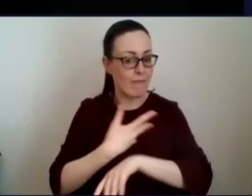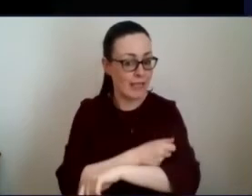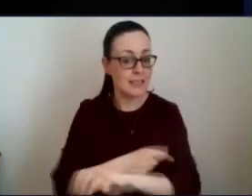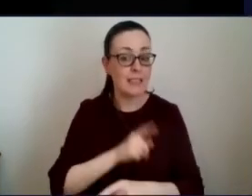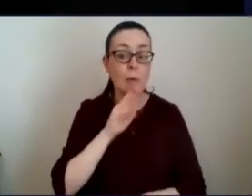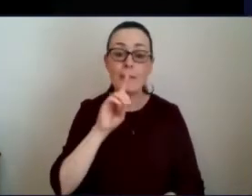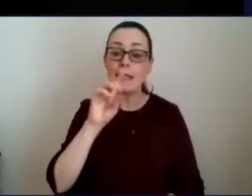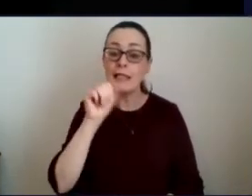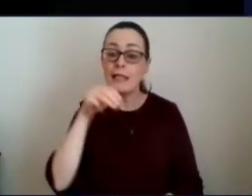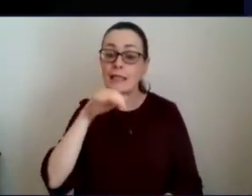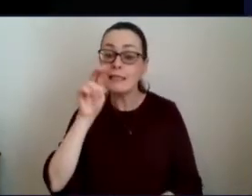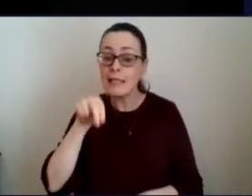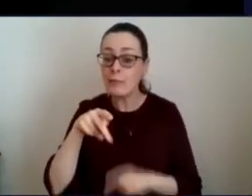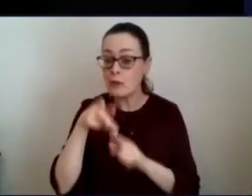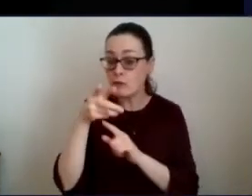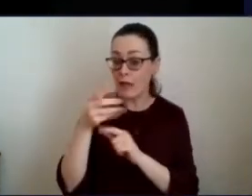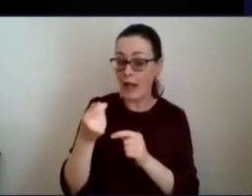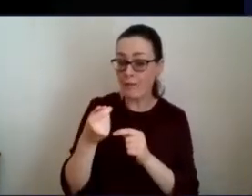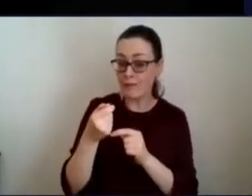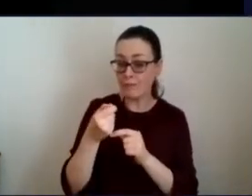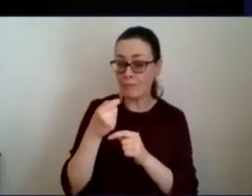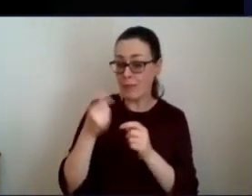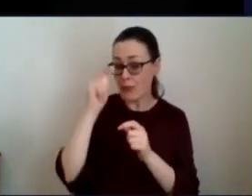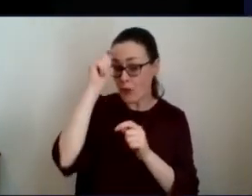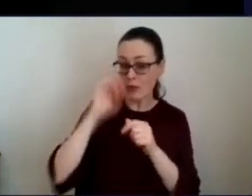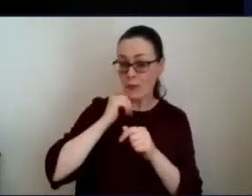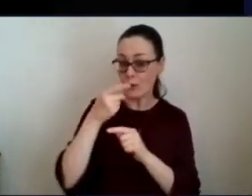thoughts on that as head of the hsc's vaccination program for global 19.